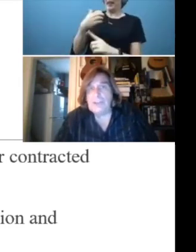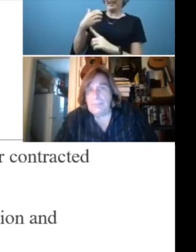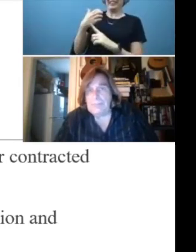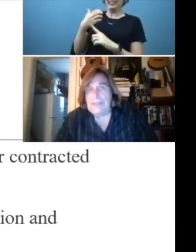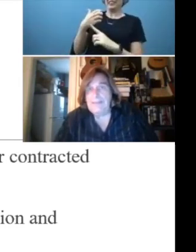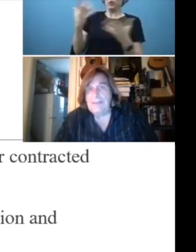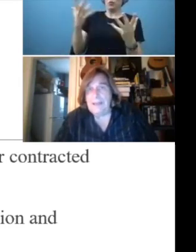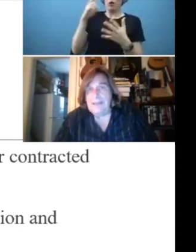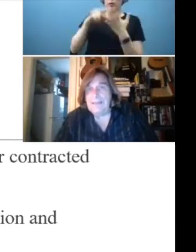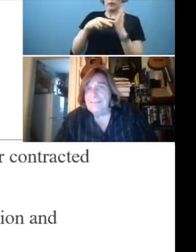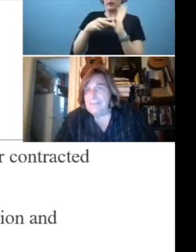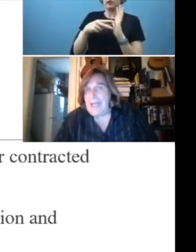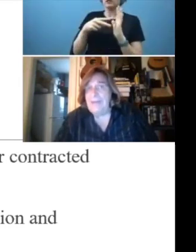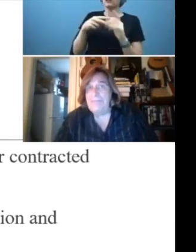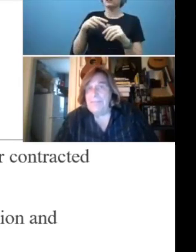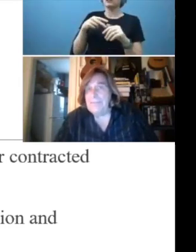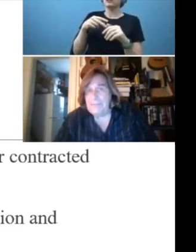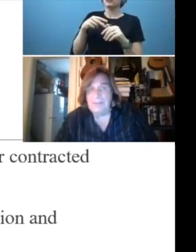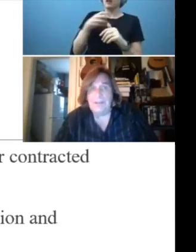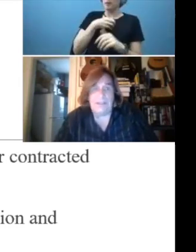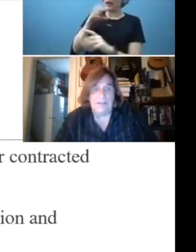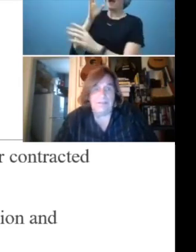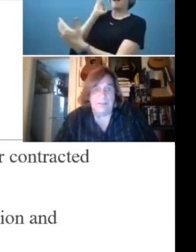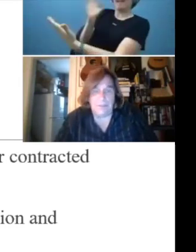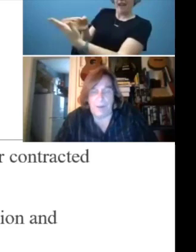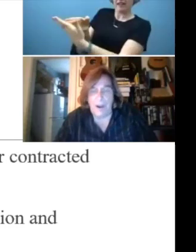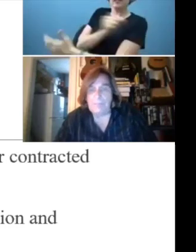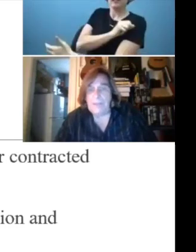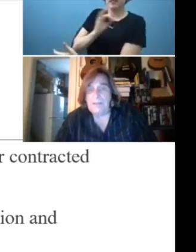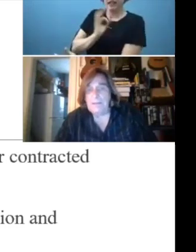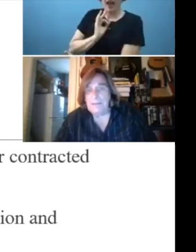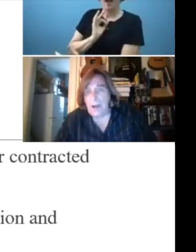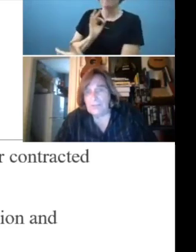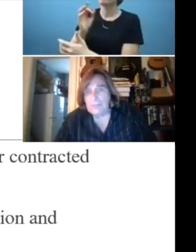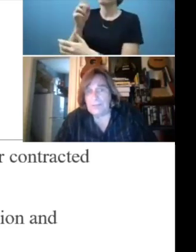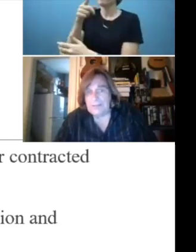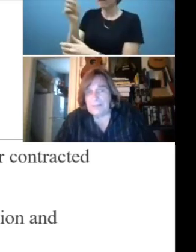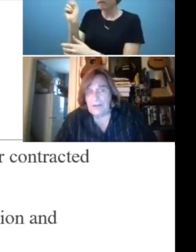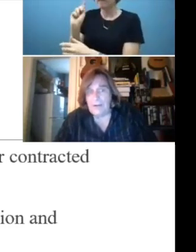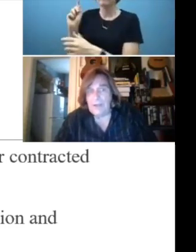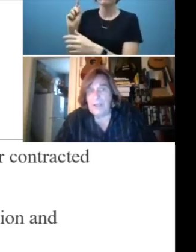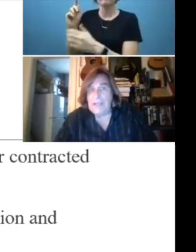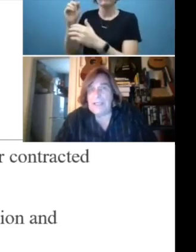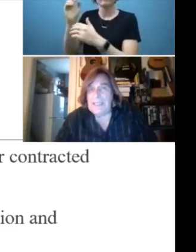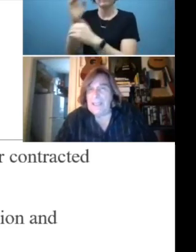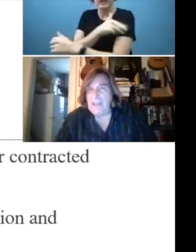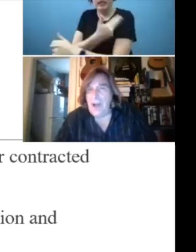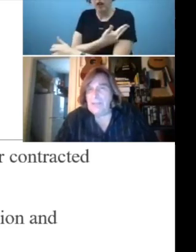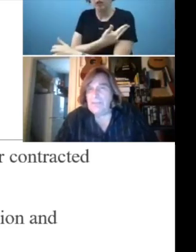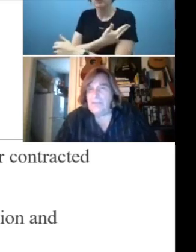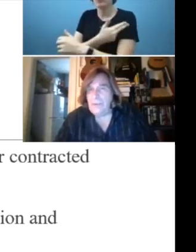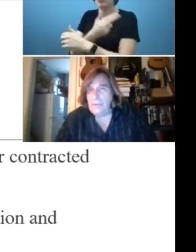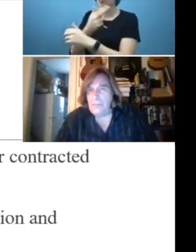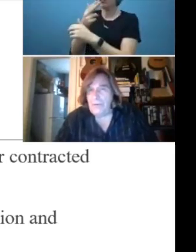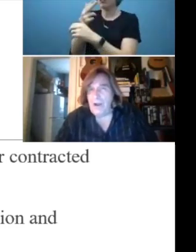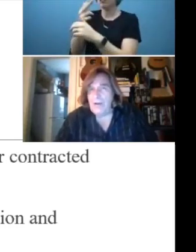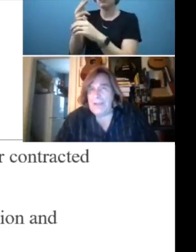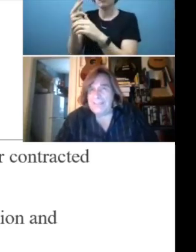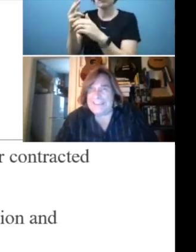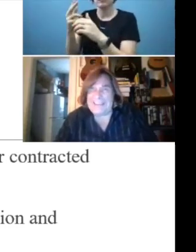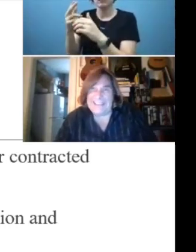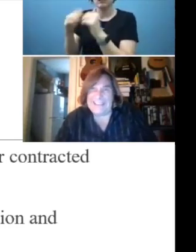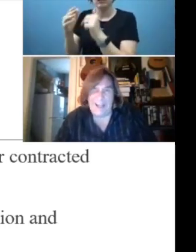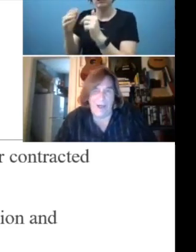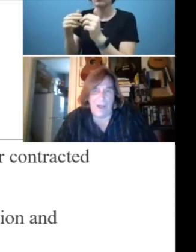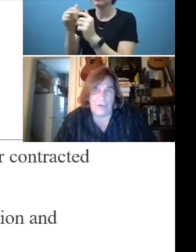large complaints against staff, the facilities, the department, the hospital, etc. And not so far